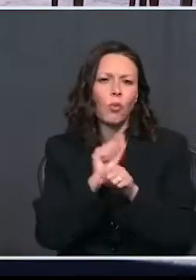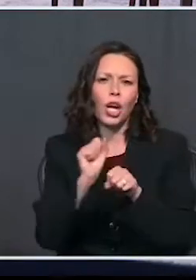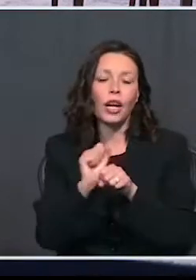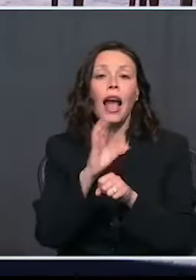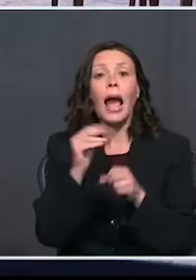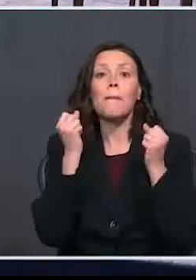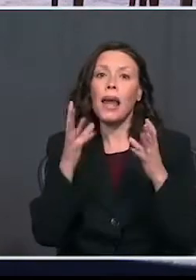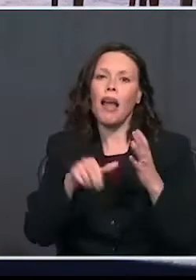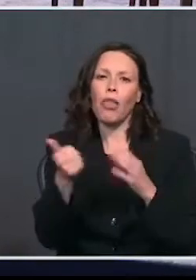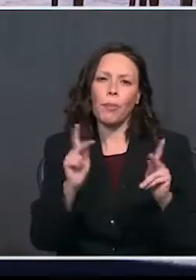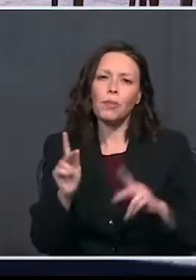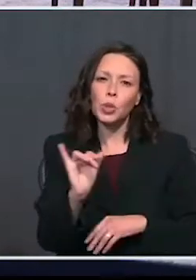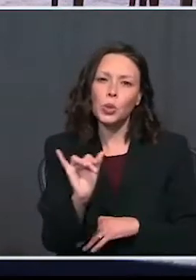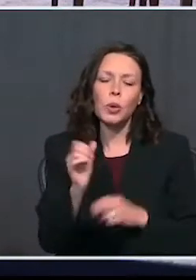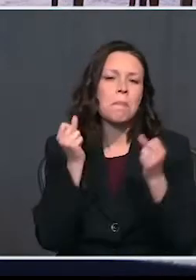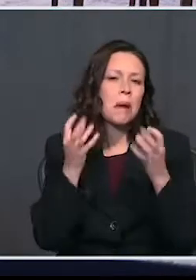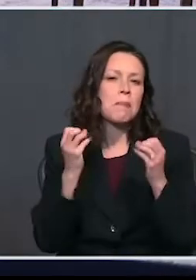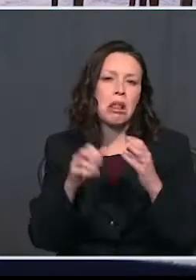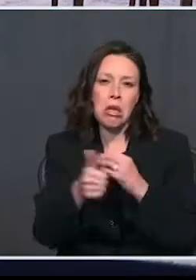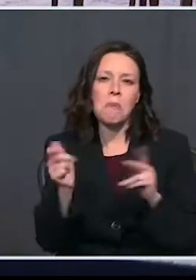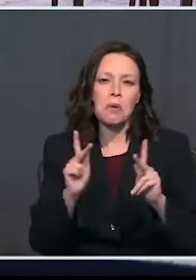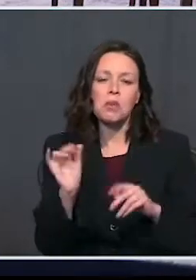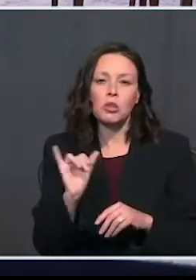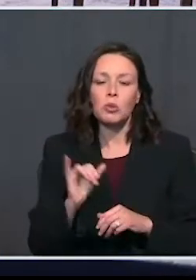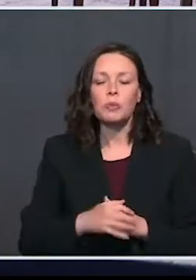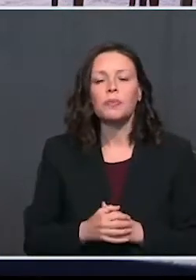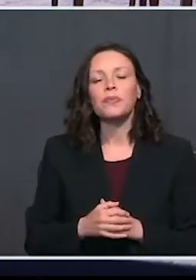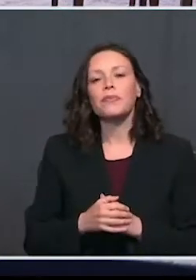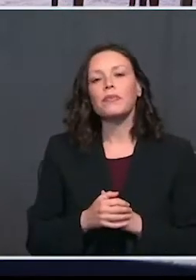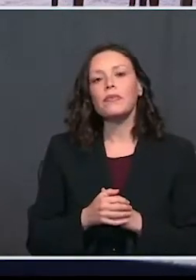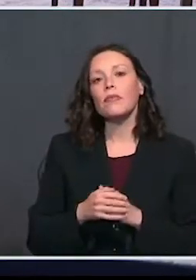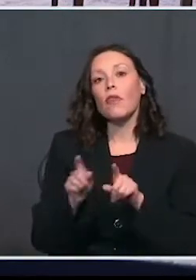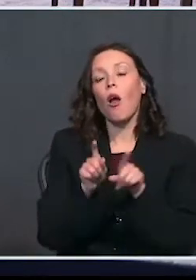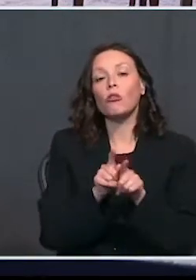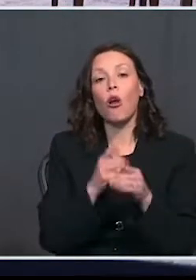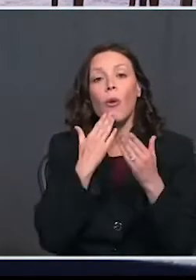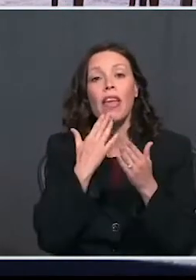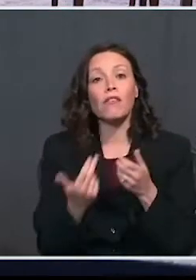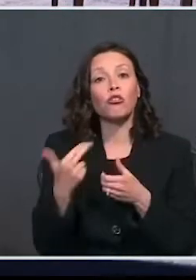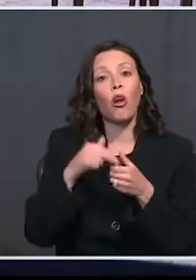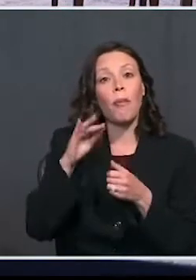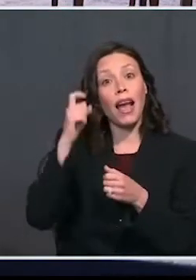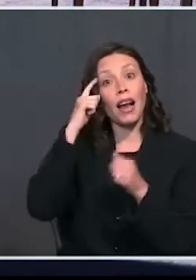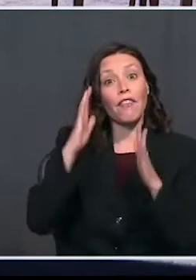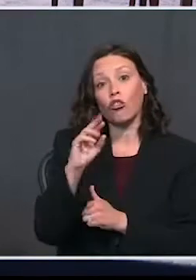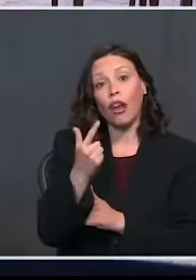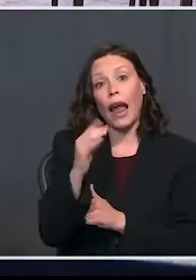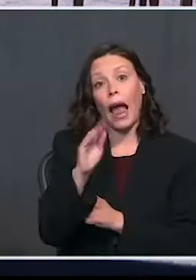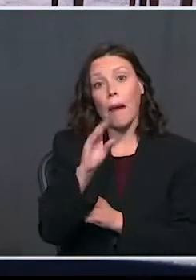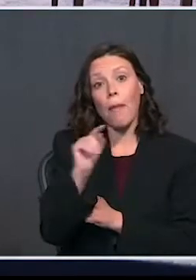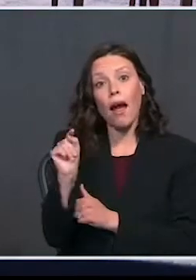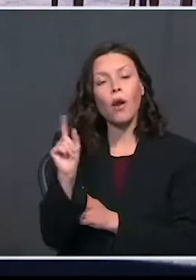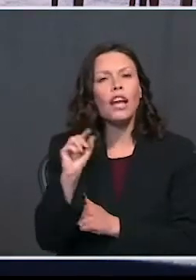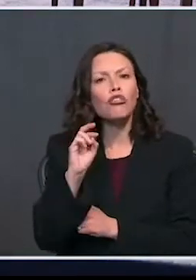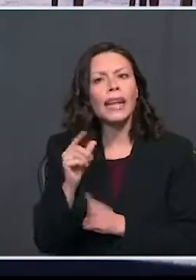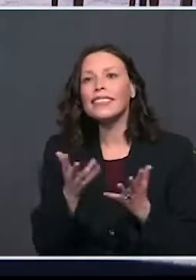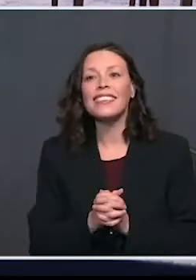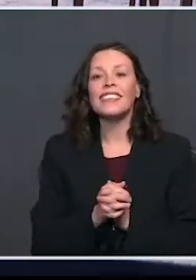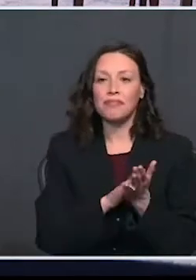many others also. Many, many others. We're also grateful to be joined by Governors Greg Abbott. Who is Greg?